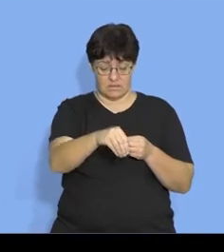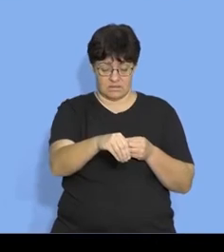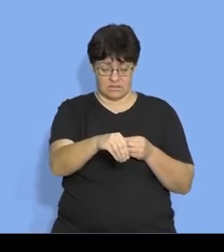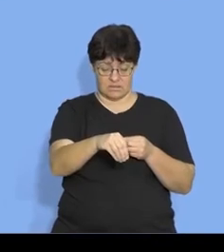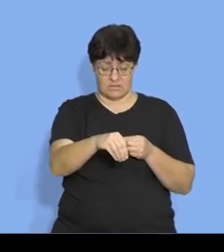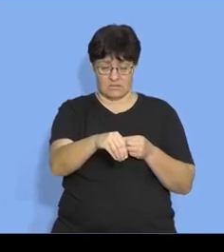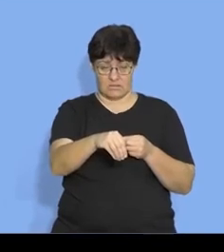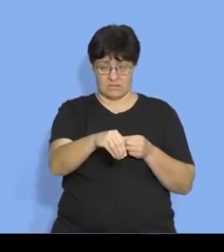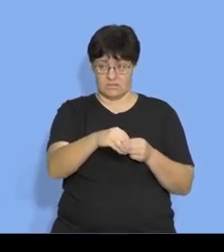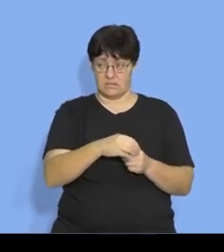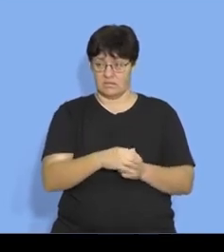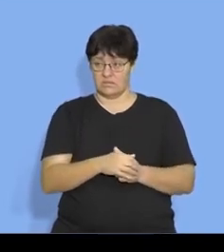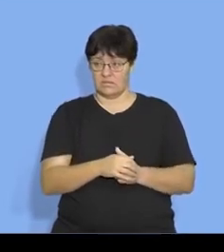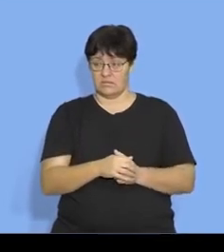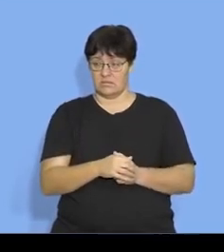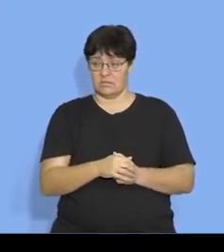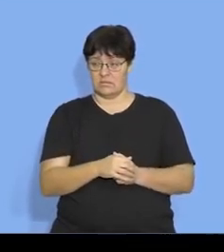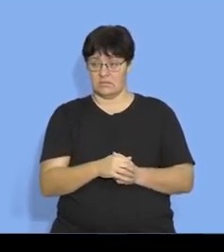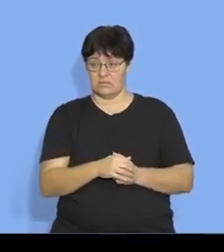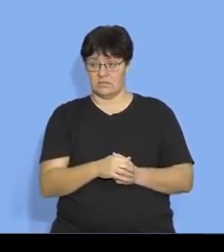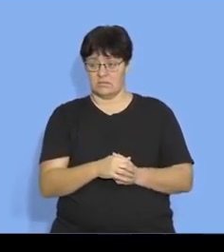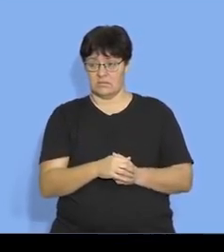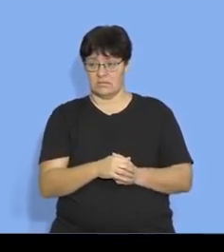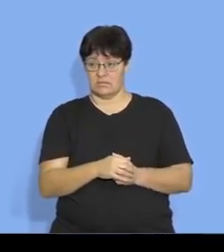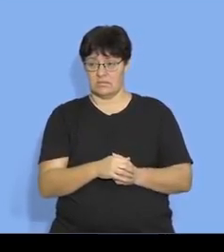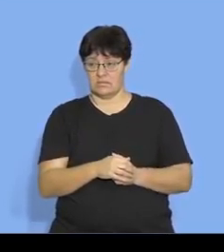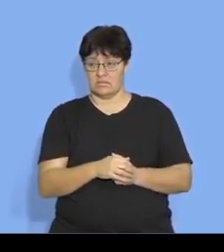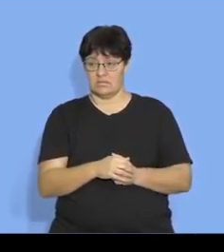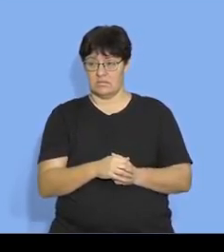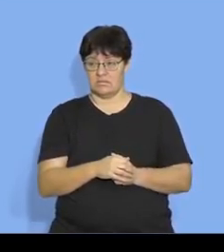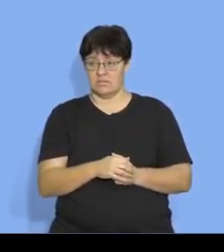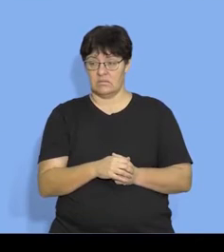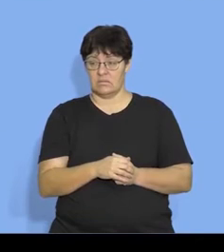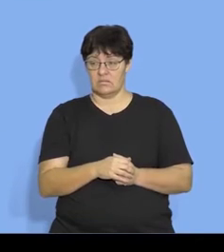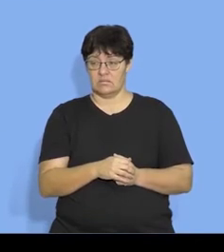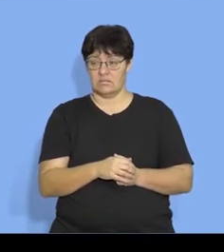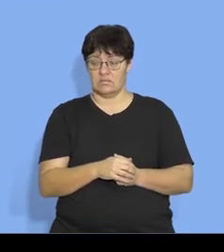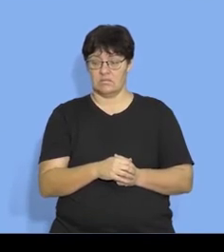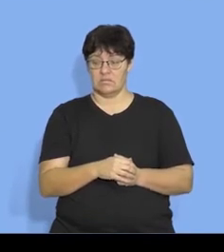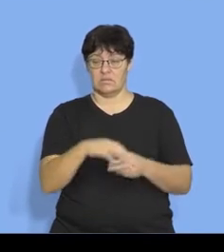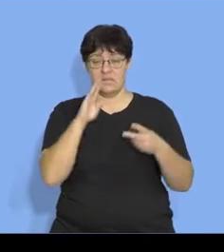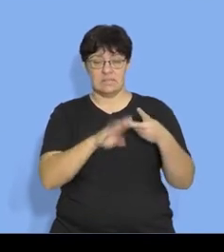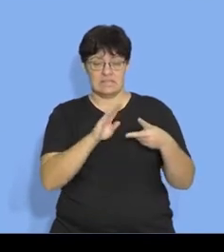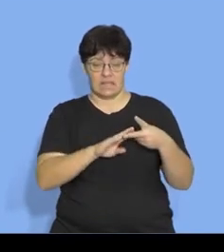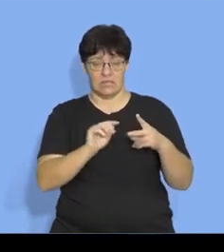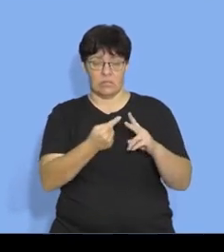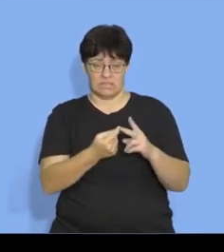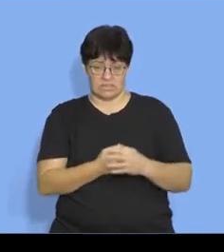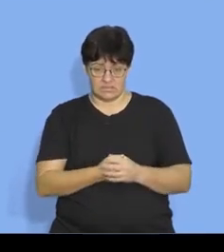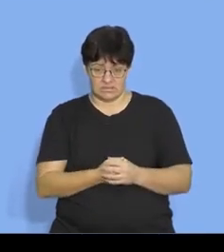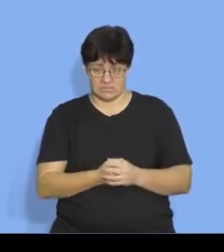let's do that this one is from the second point